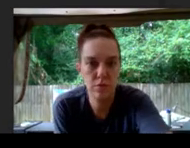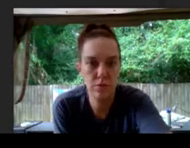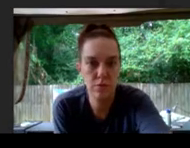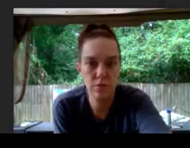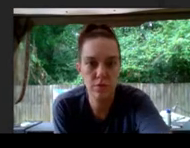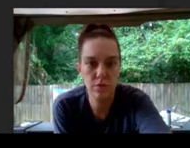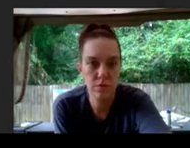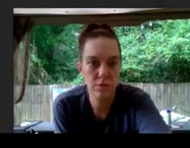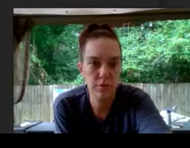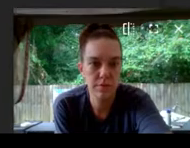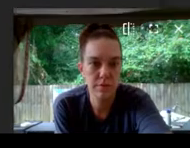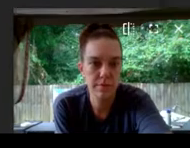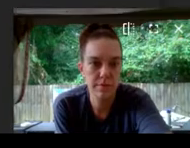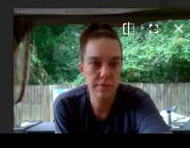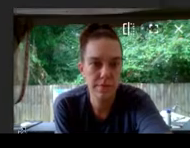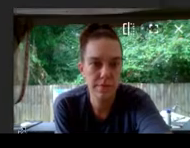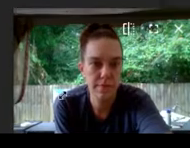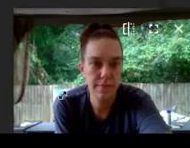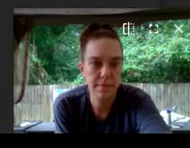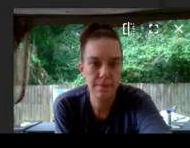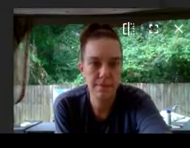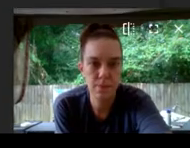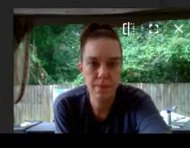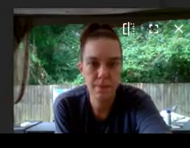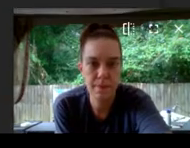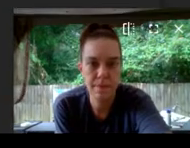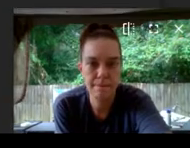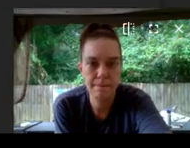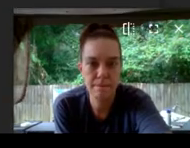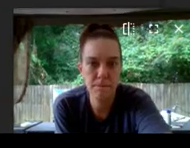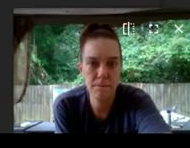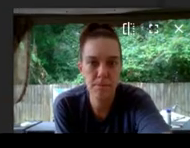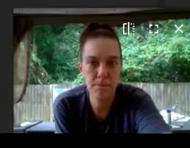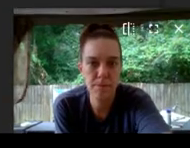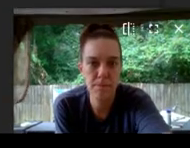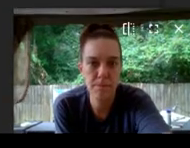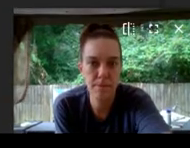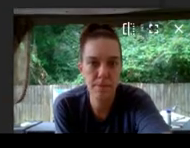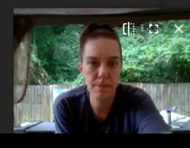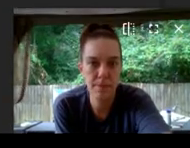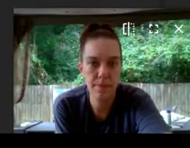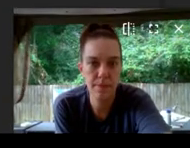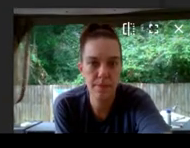I'm commandeering the cash, Nimbus. The money is being redirected.